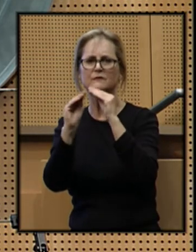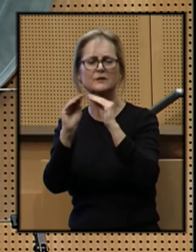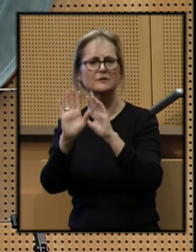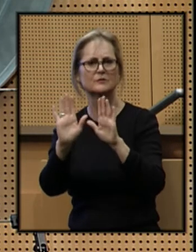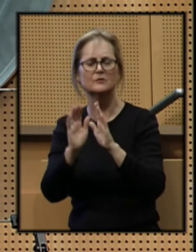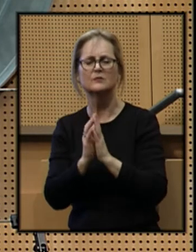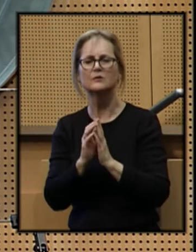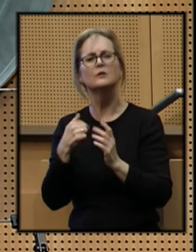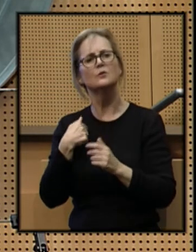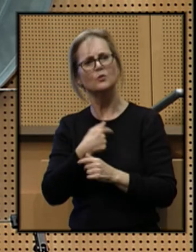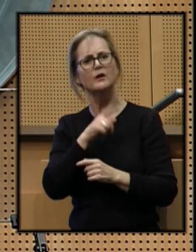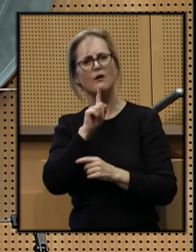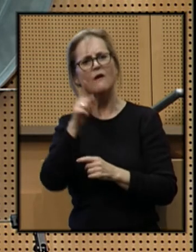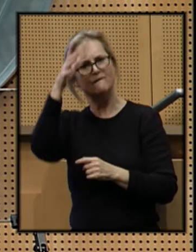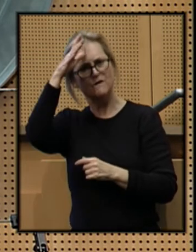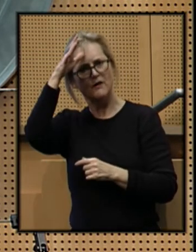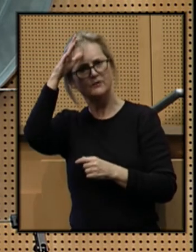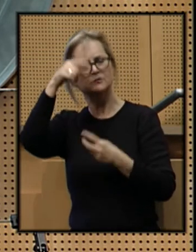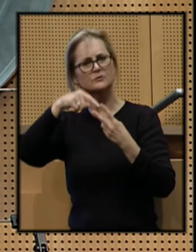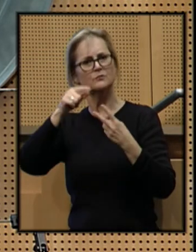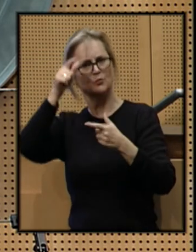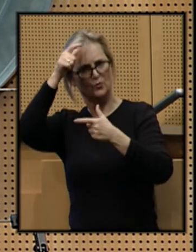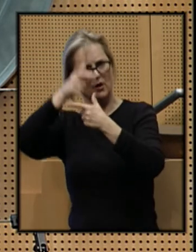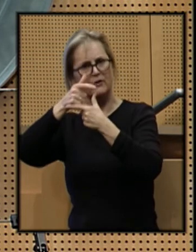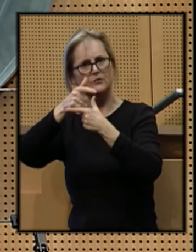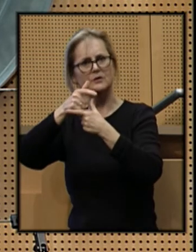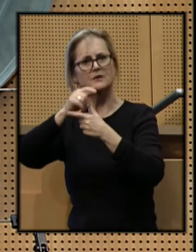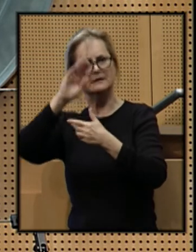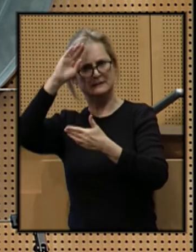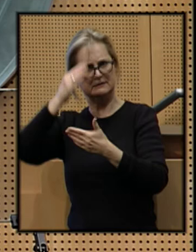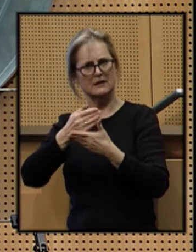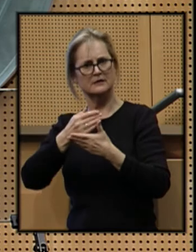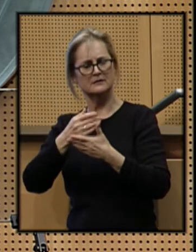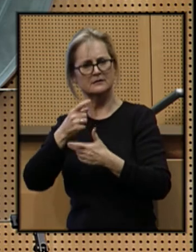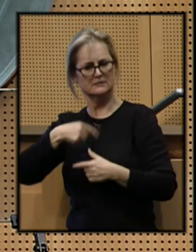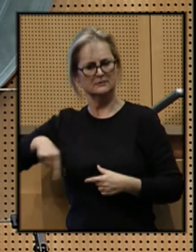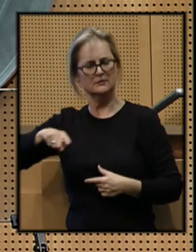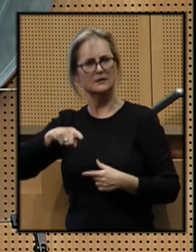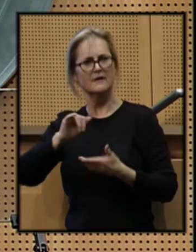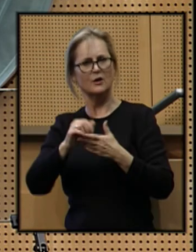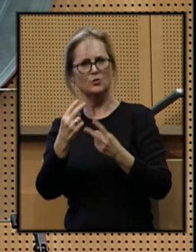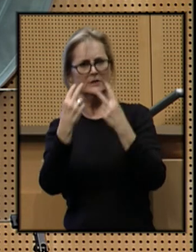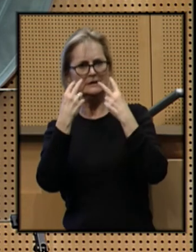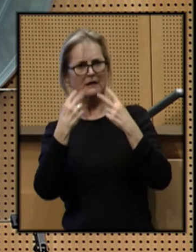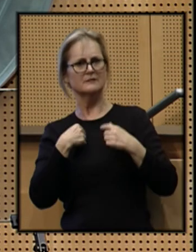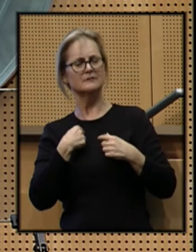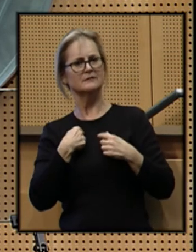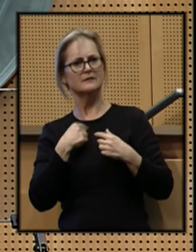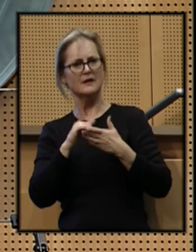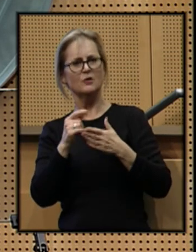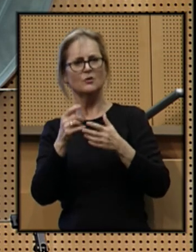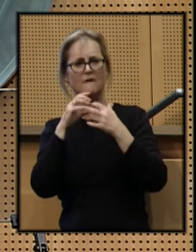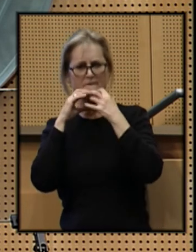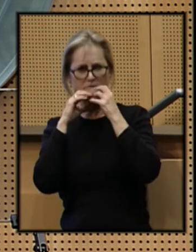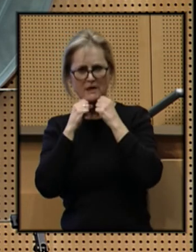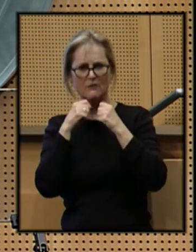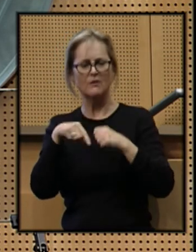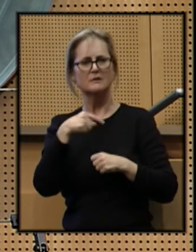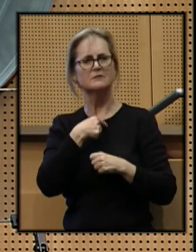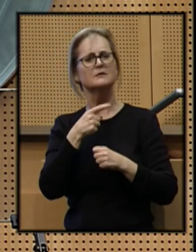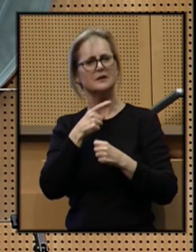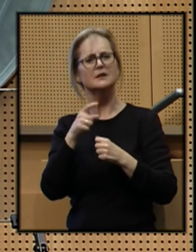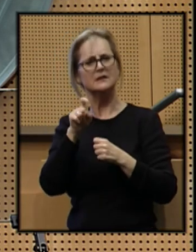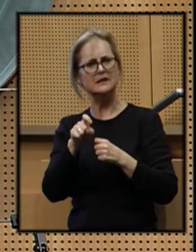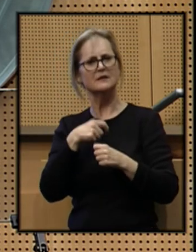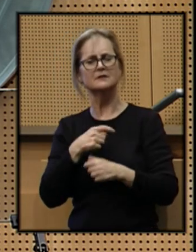that we are fathers and brothers and sons, that you see us, that you value us and